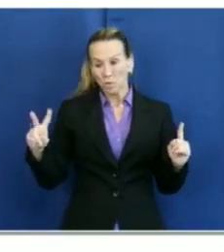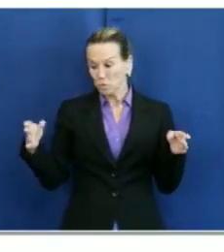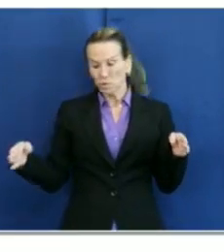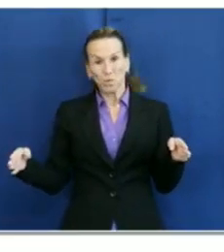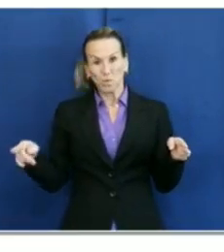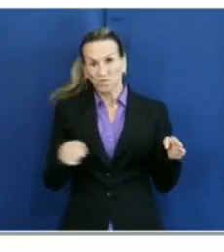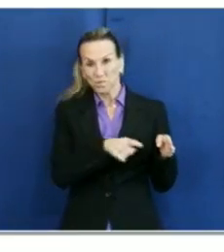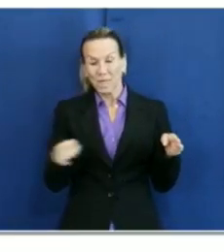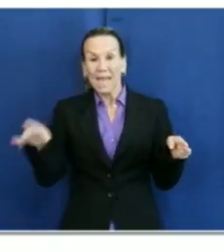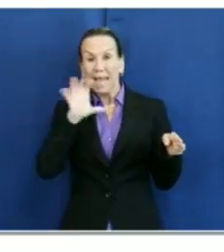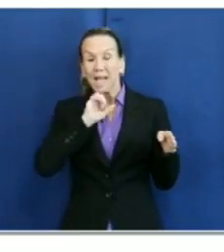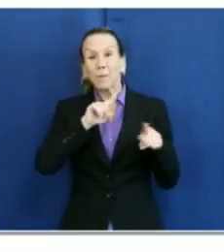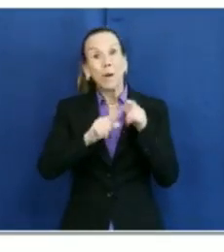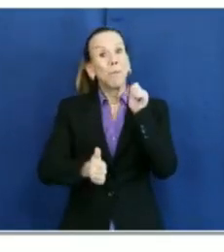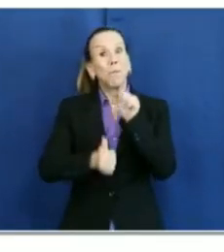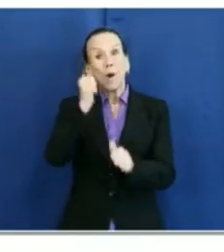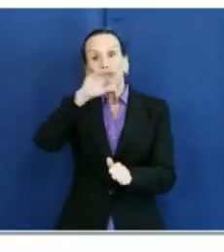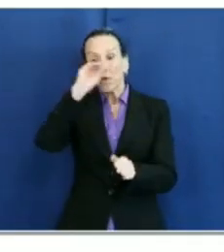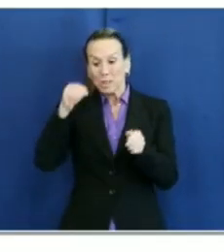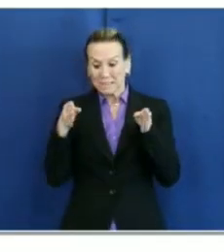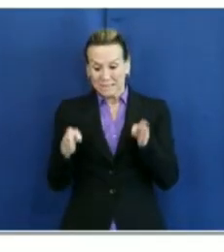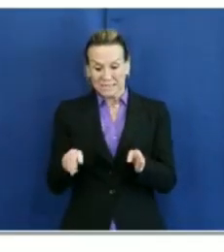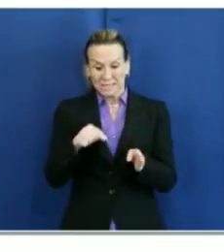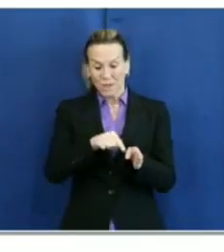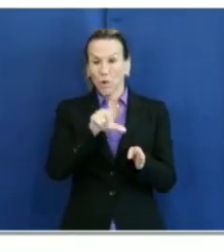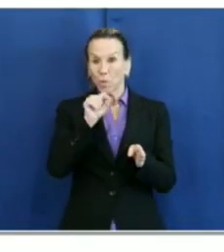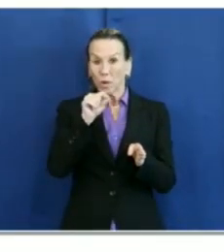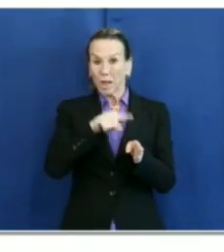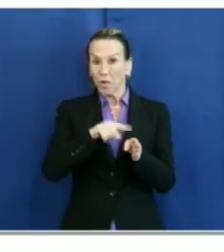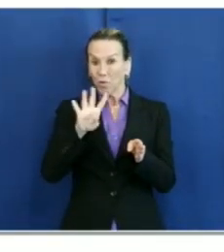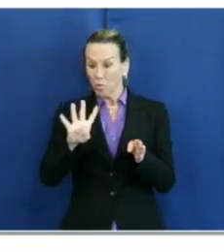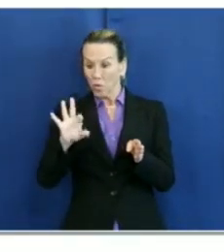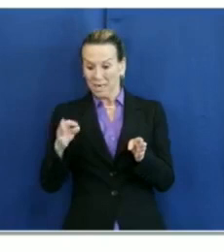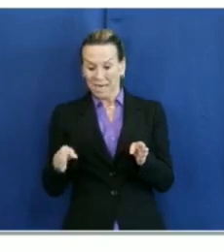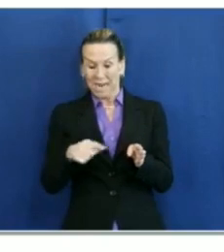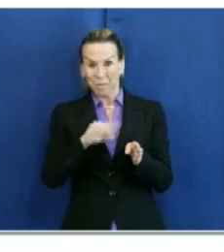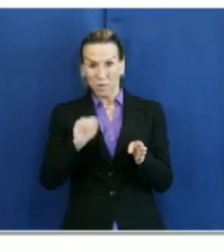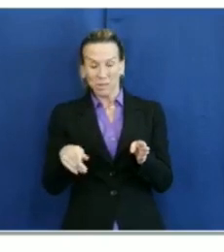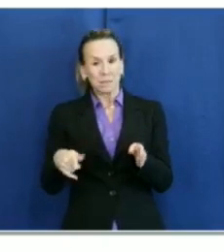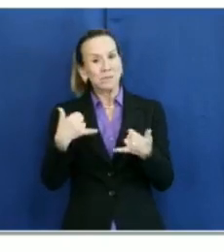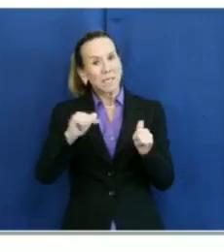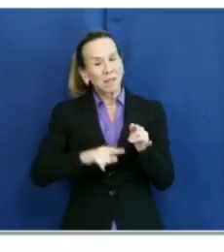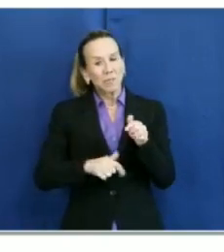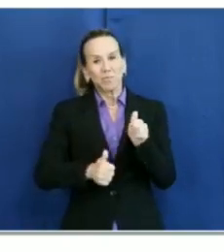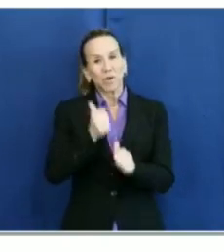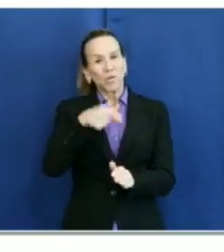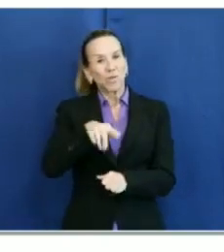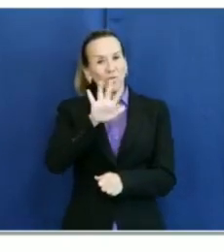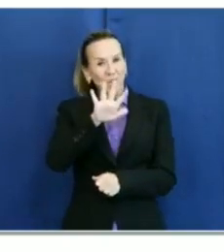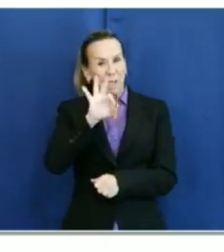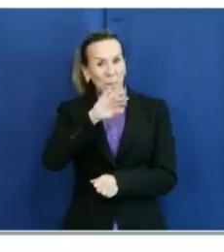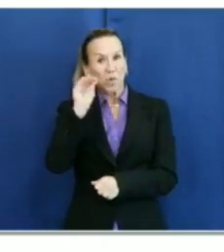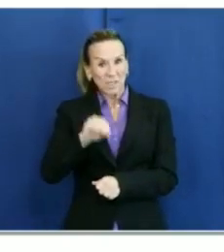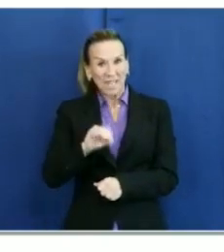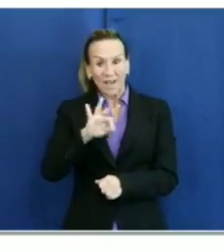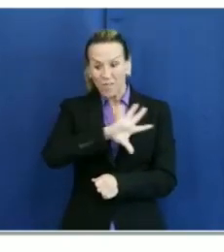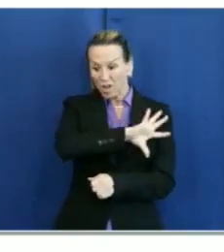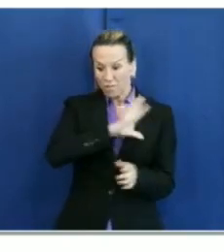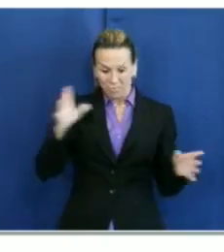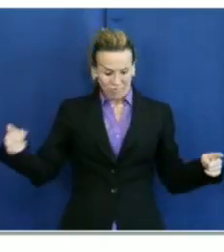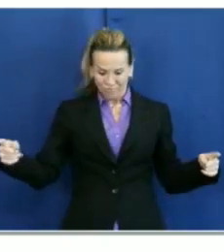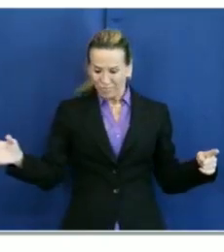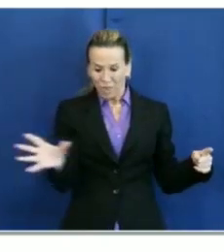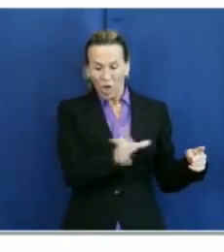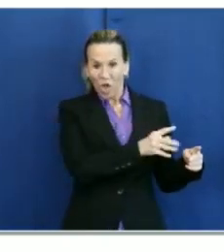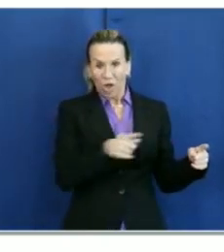The age group from 20 to 49 years of age remains at 59% of the entire total,